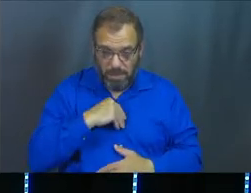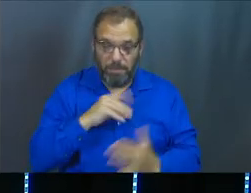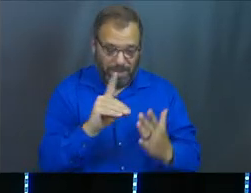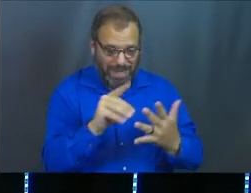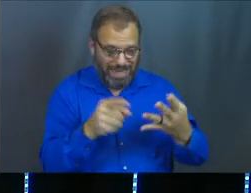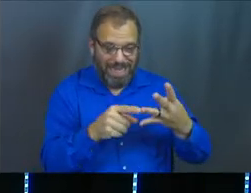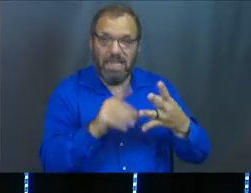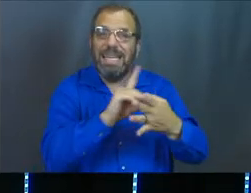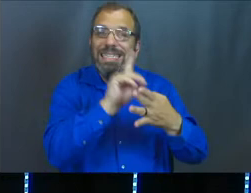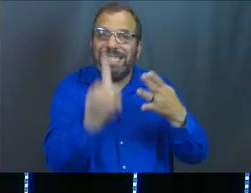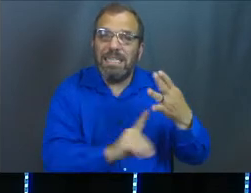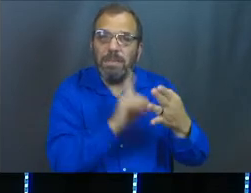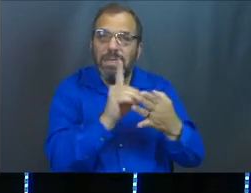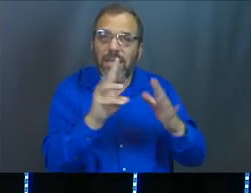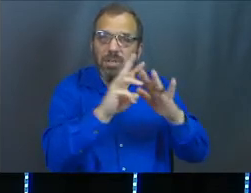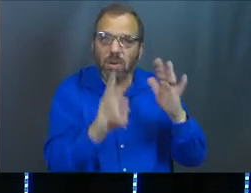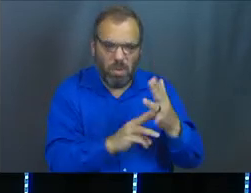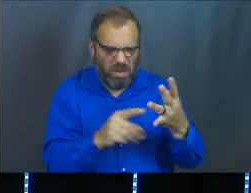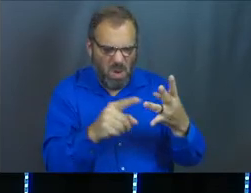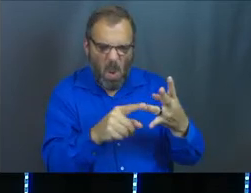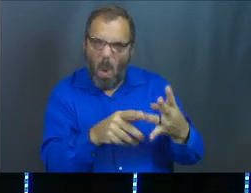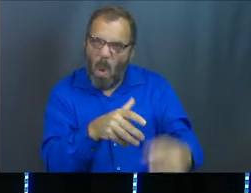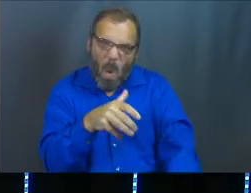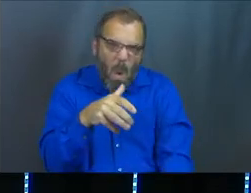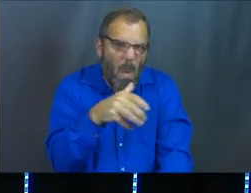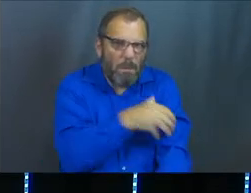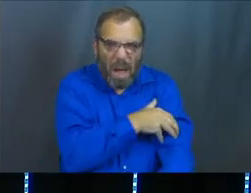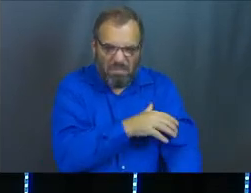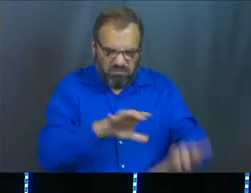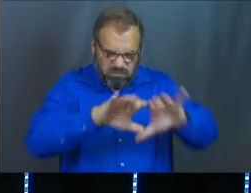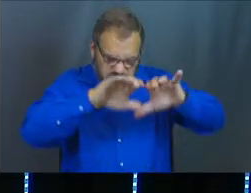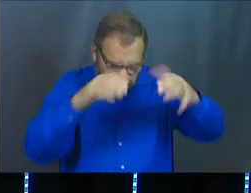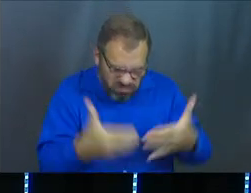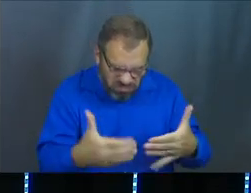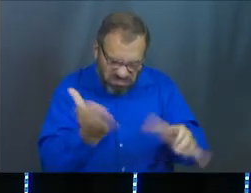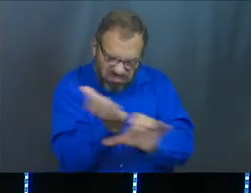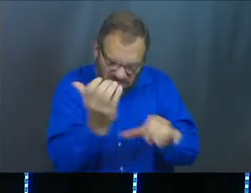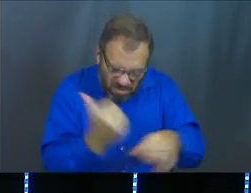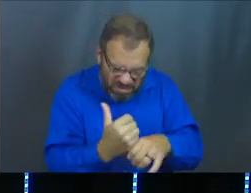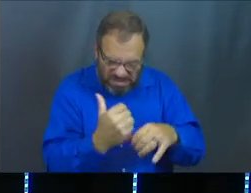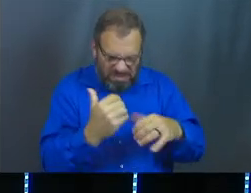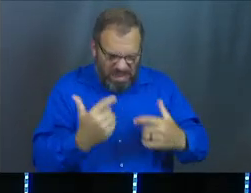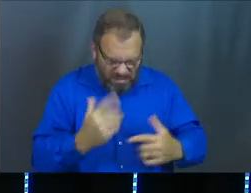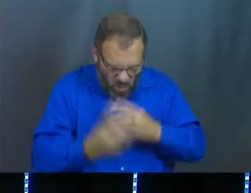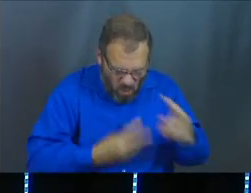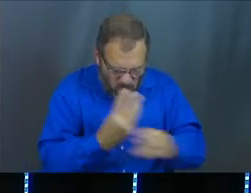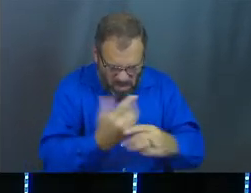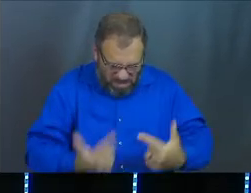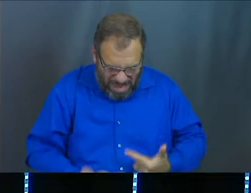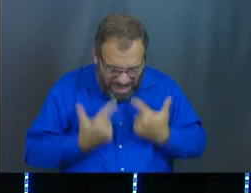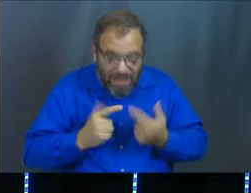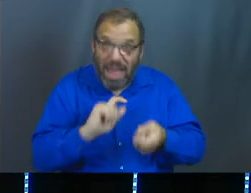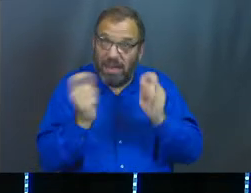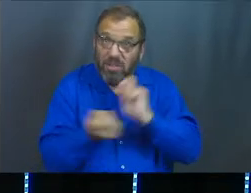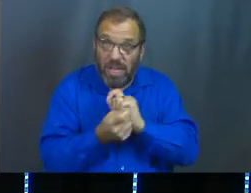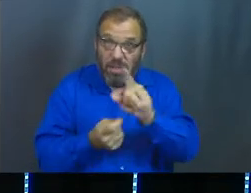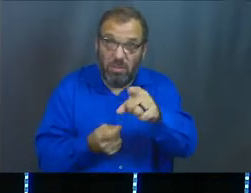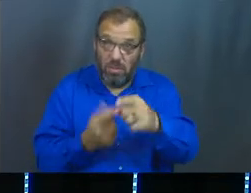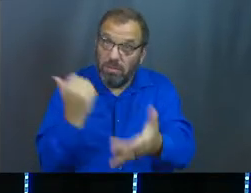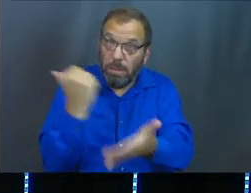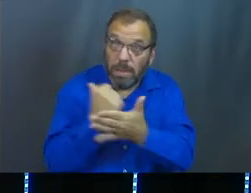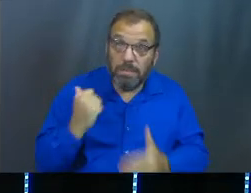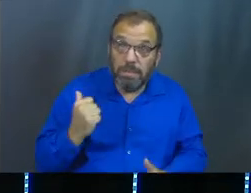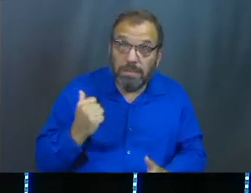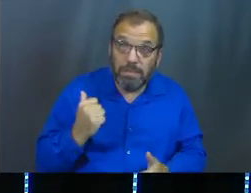dispositional will of God is this powerful force in creation, in our world, and it can change you. Amen?